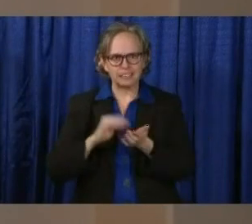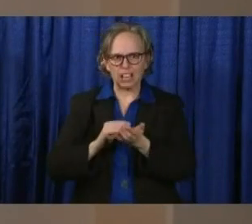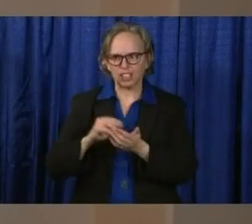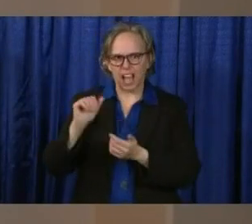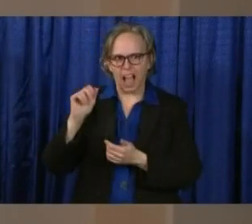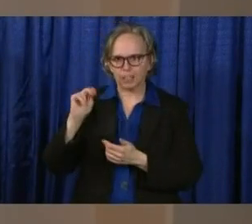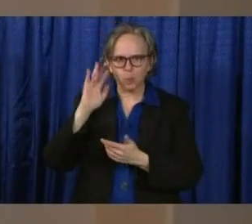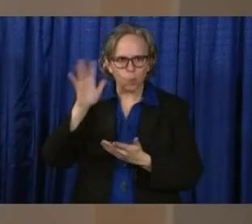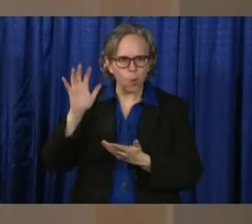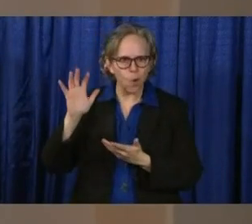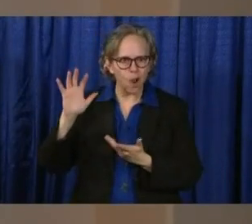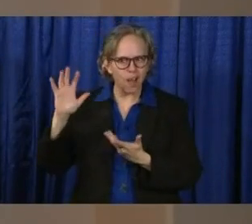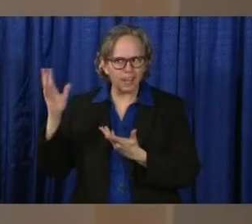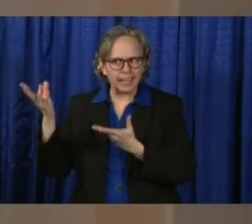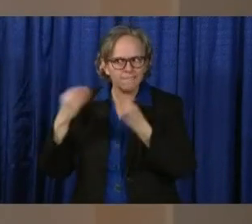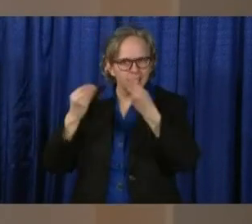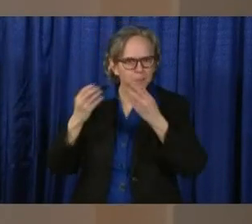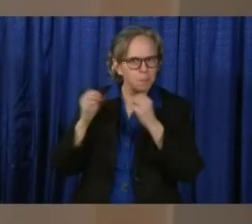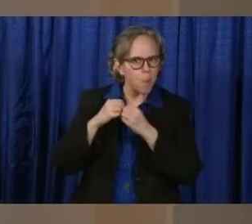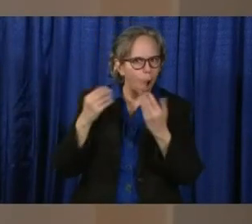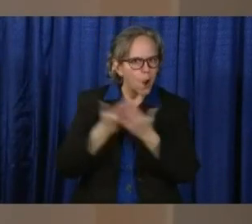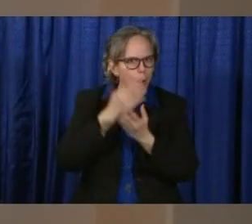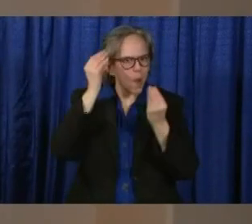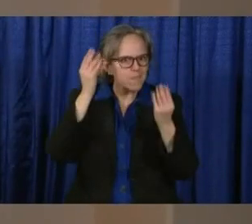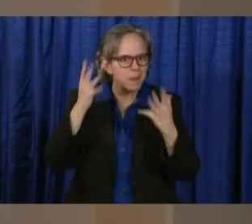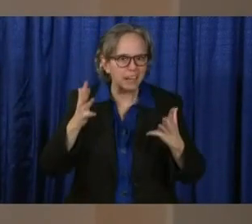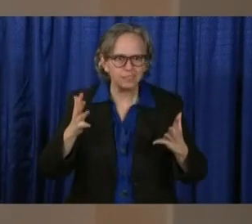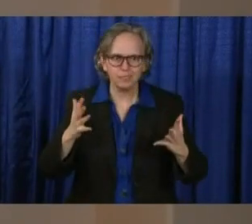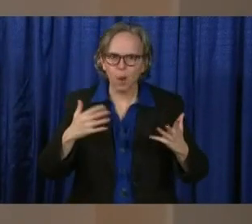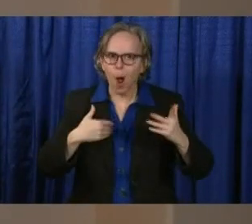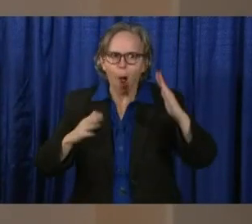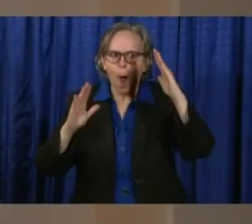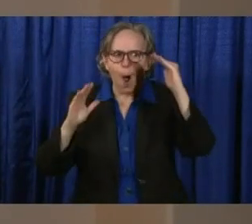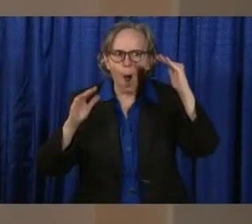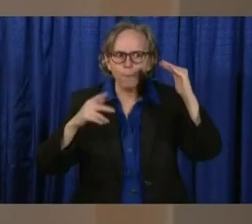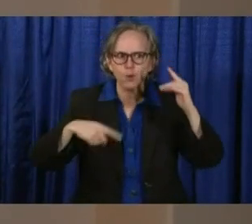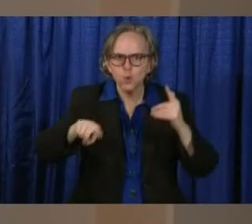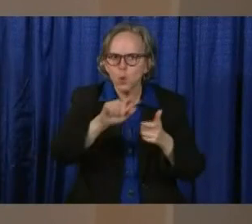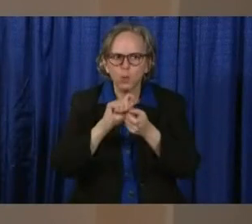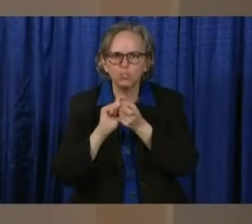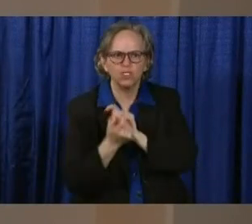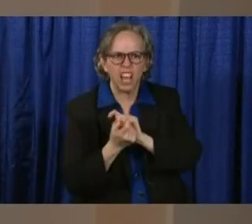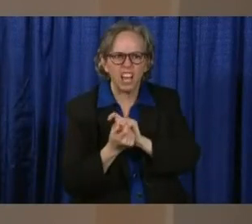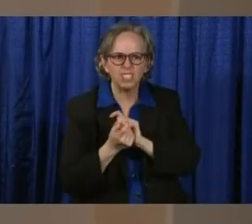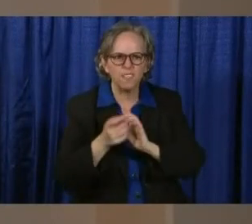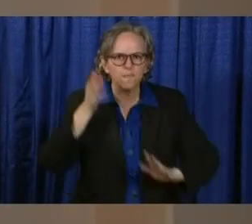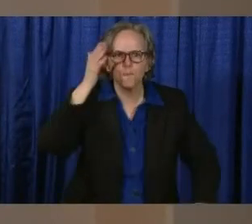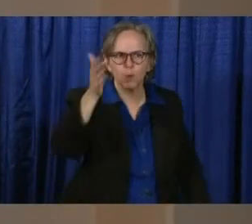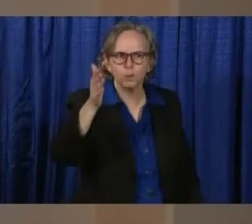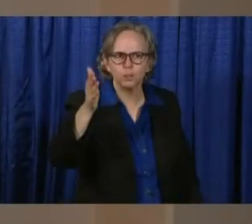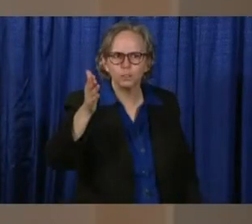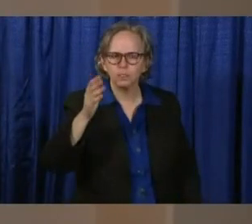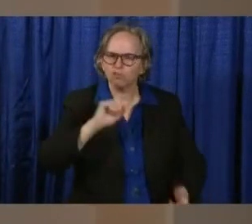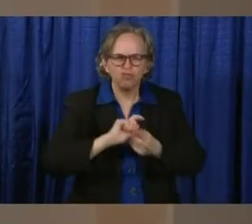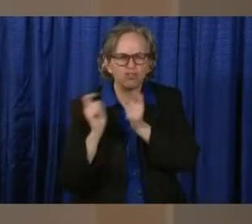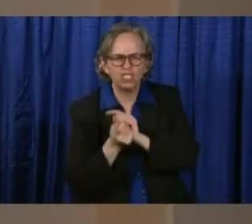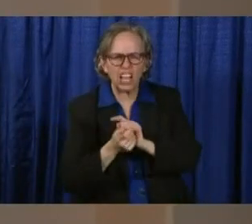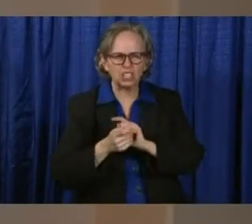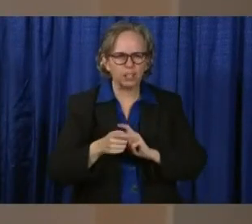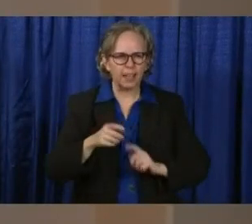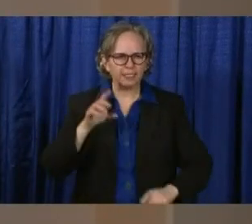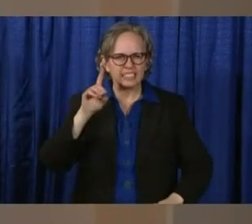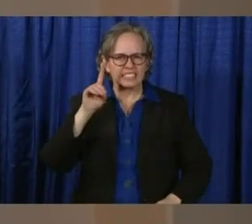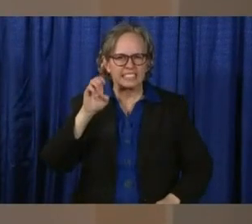but we're hopeful that our futures will be changed. Our destiny is changed by your actions. And